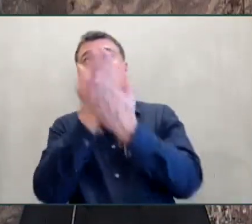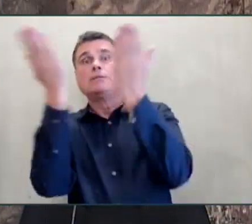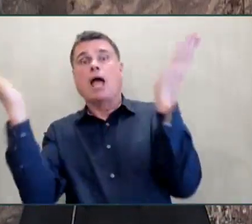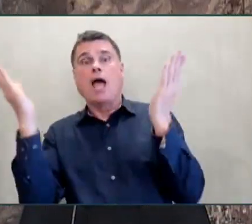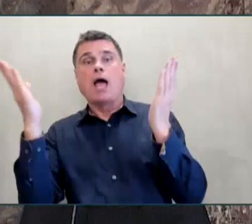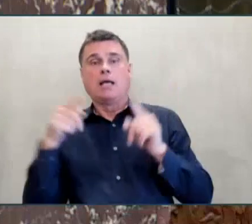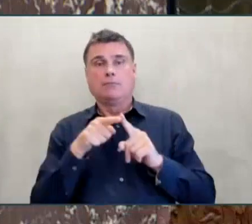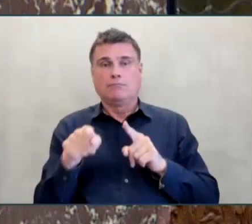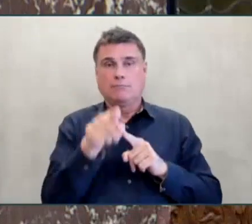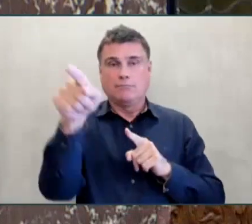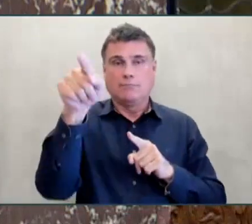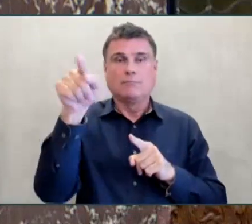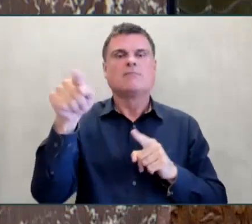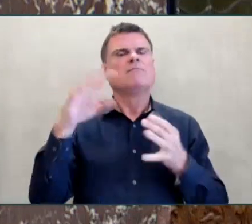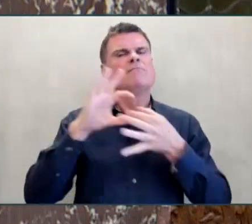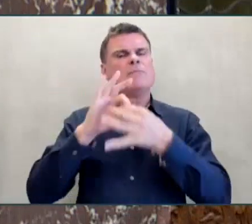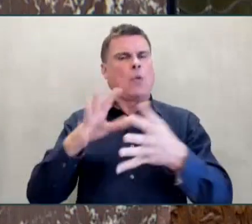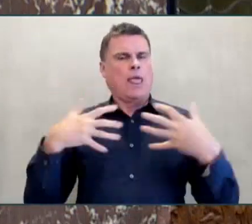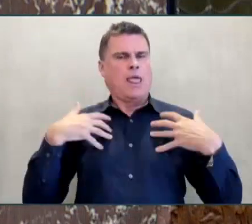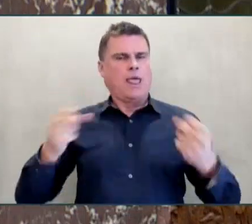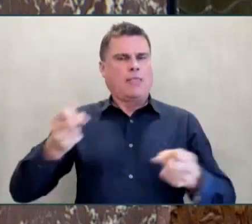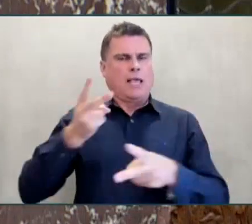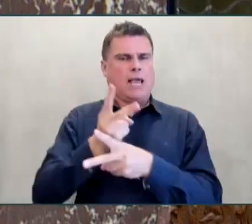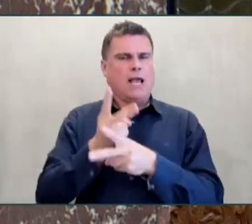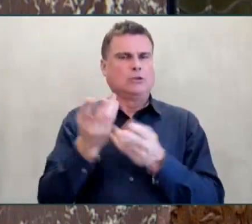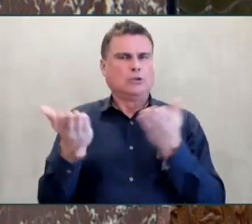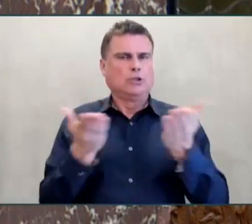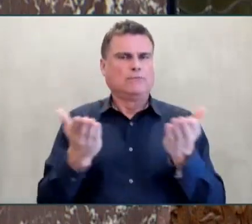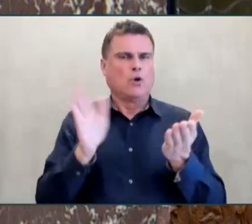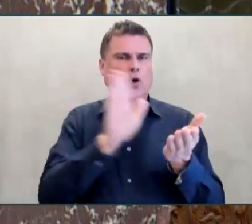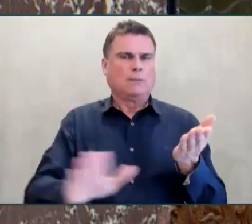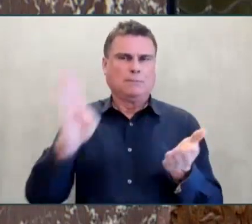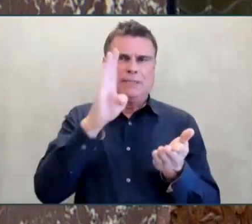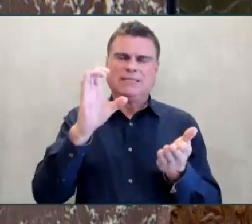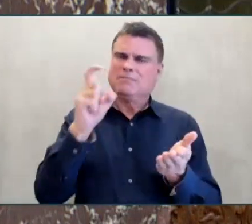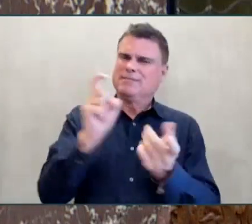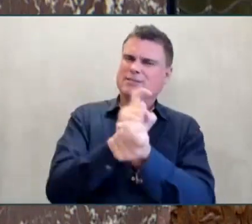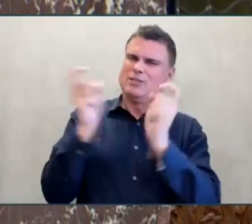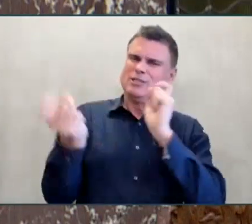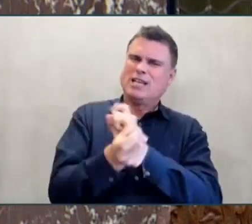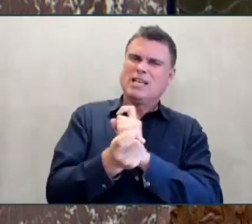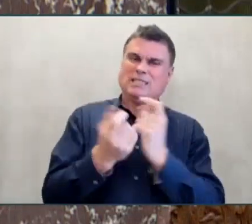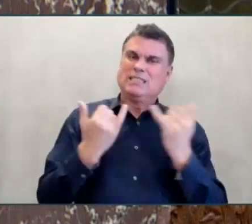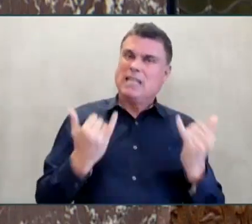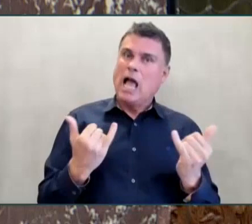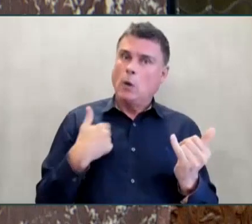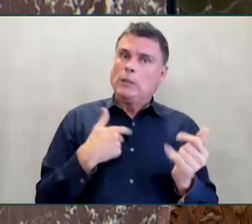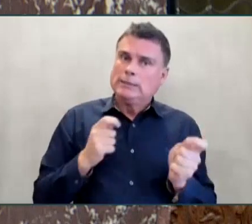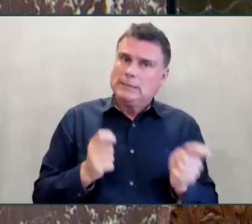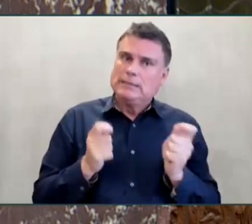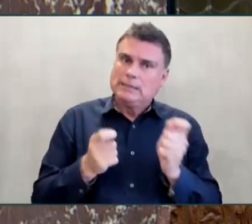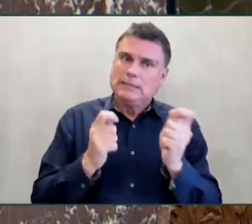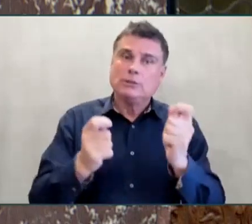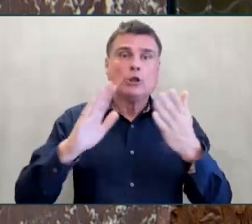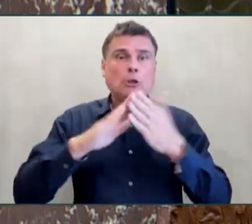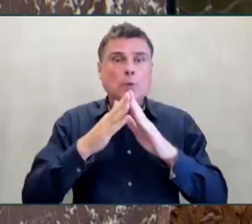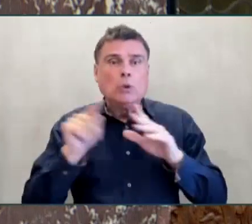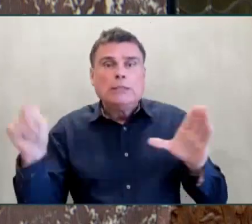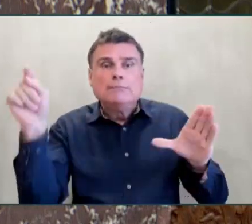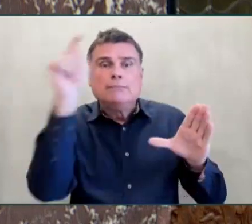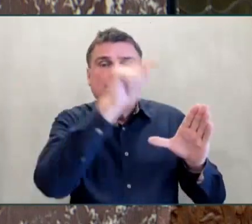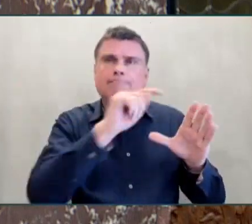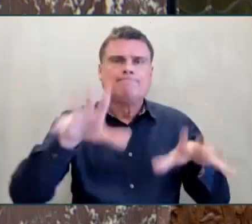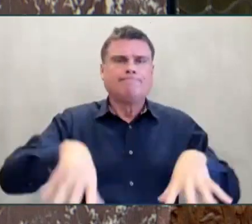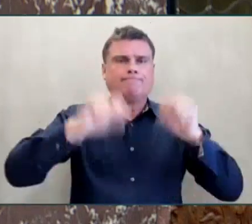is changing. Community-led efforts are being developed across the province in response to the shortage of family practice physicians. In